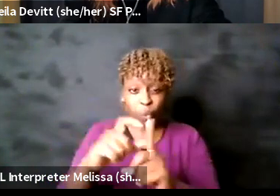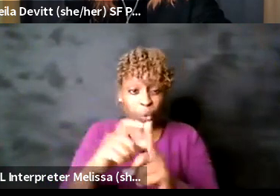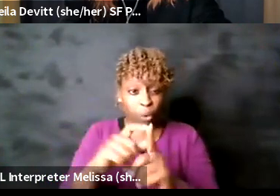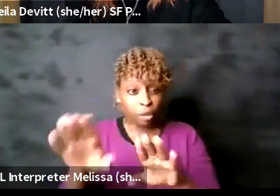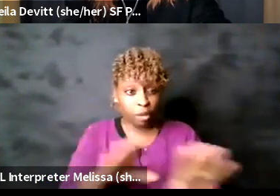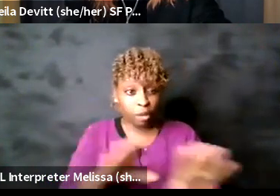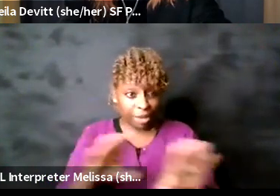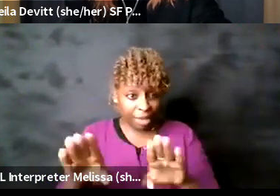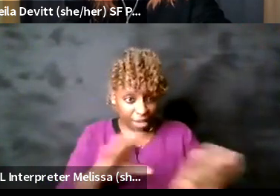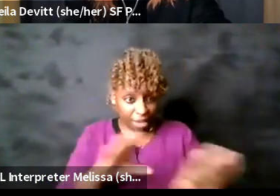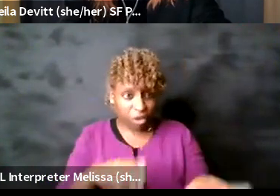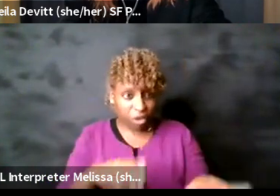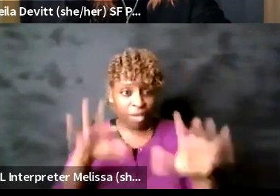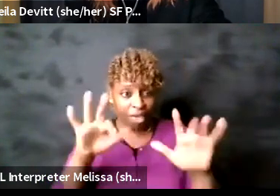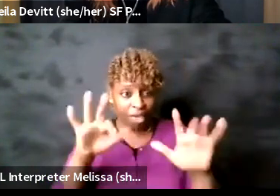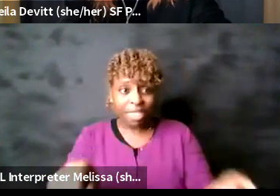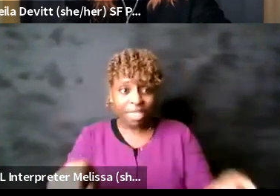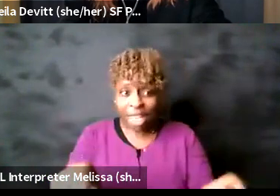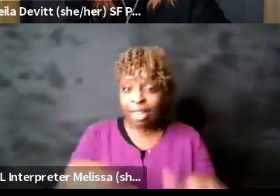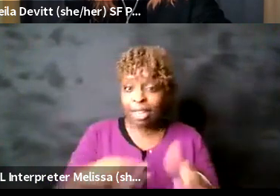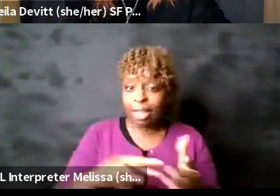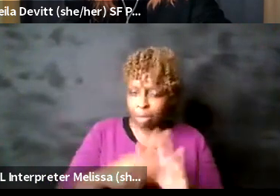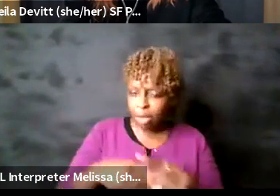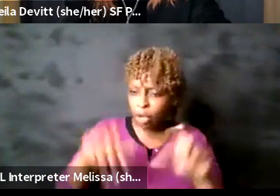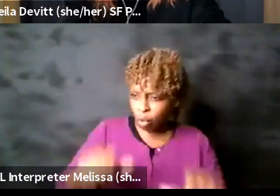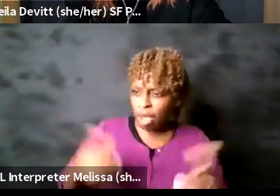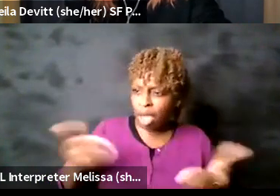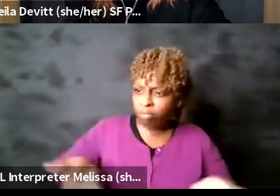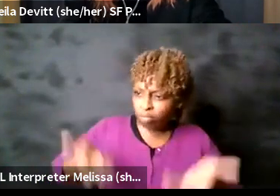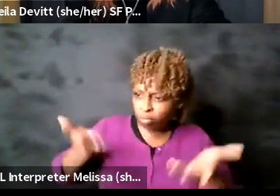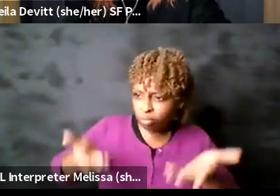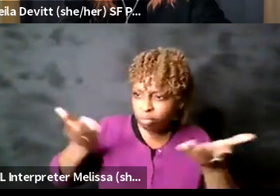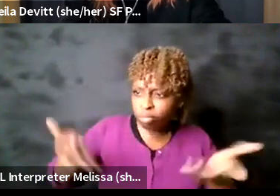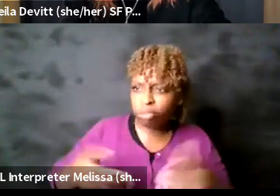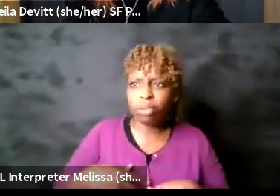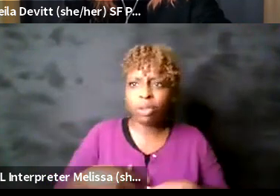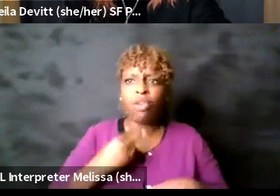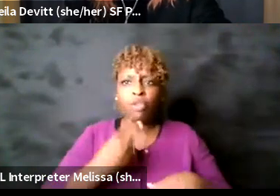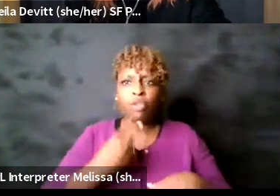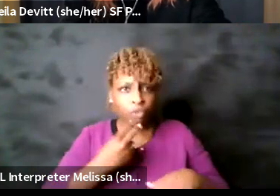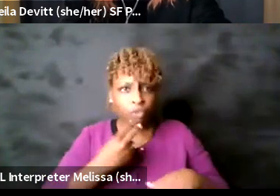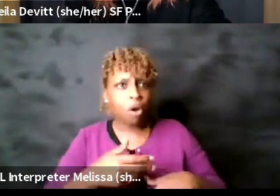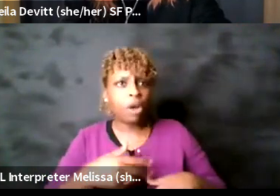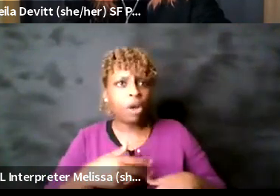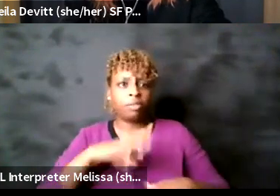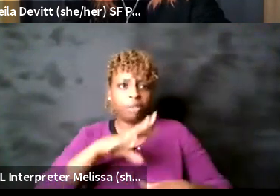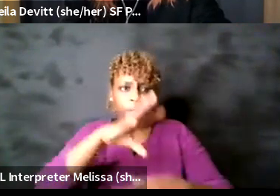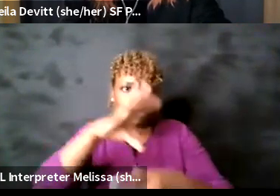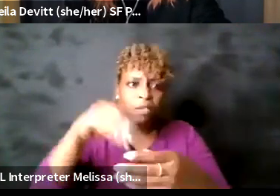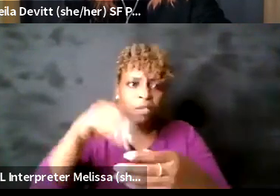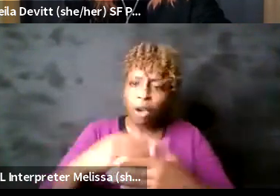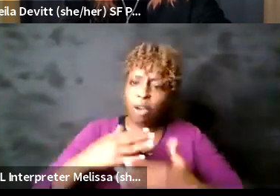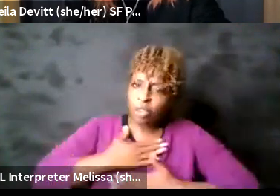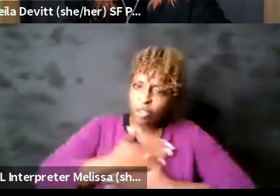all have just as great a time uh as we were before and we can invite more people to have a good time in here with us